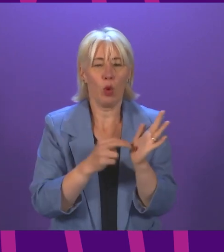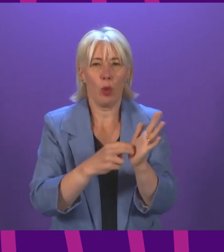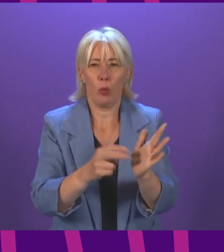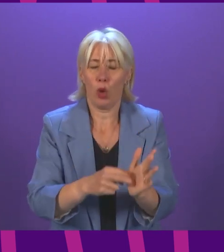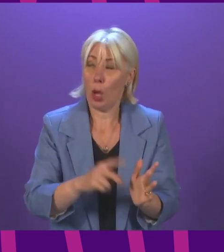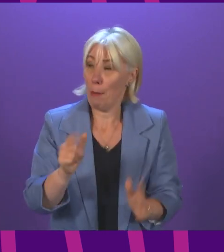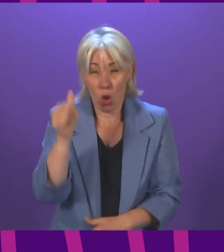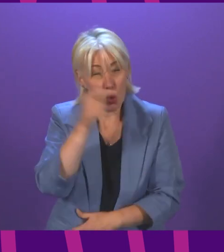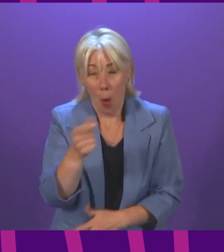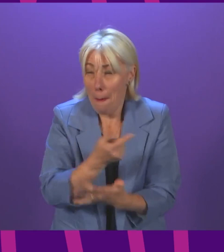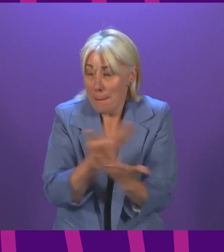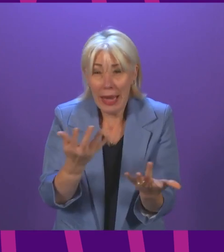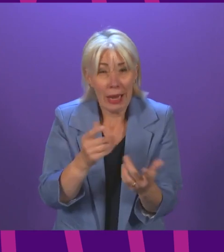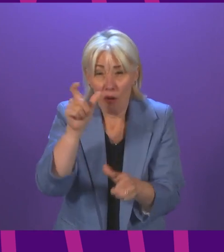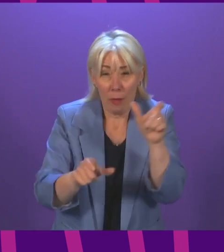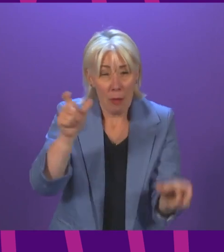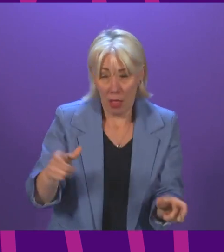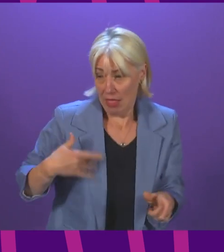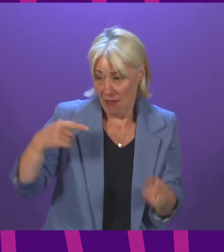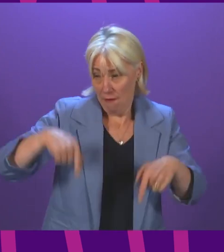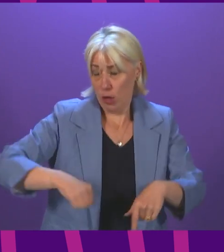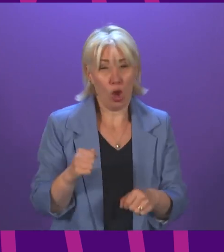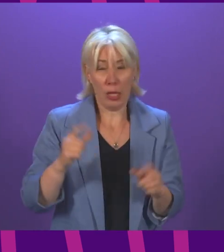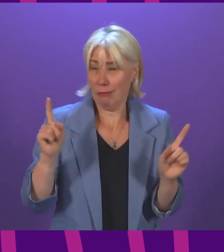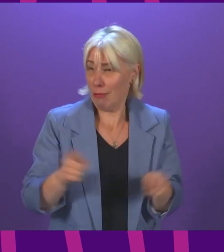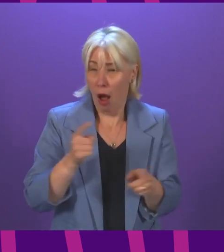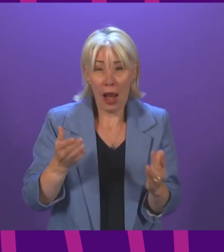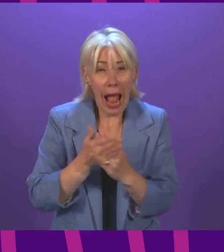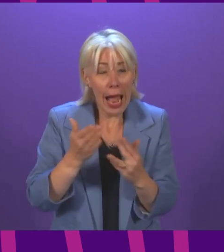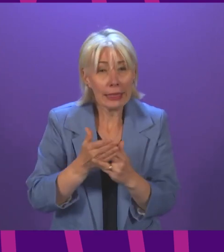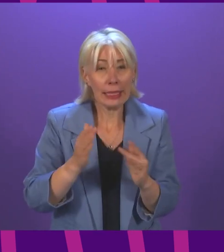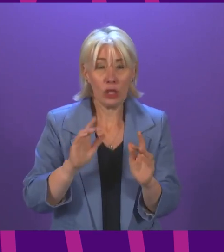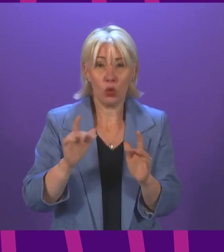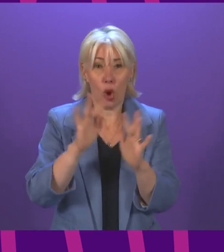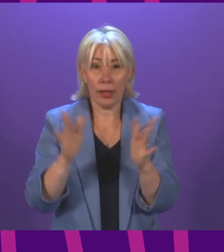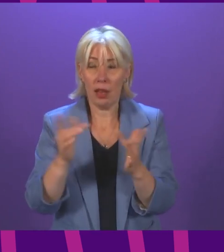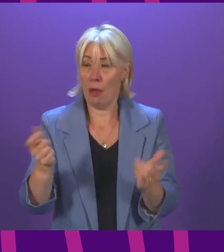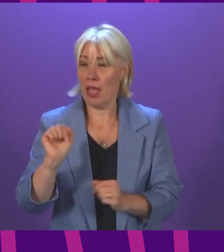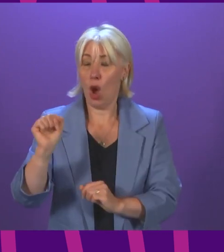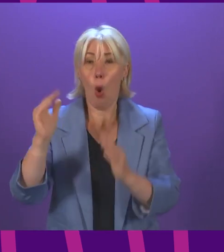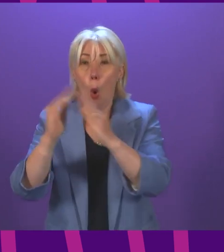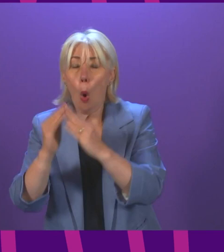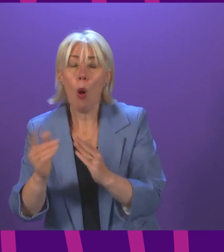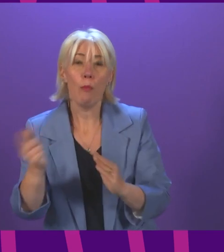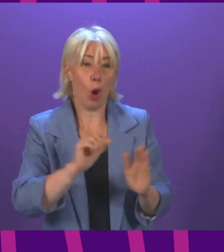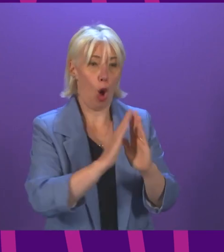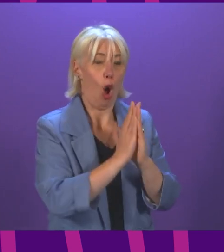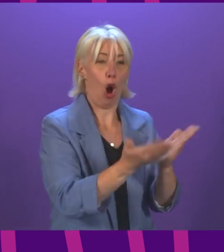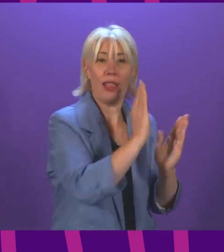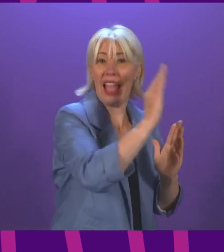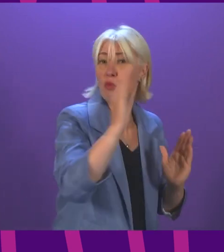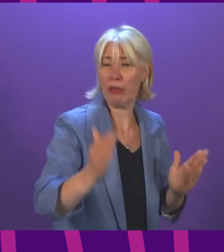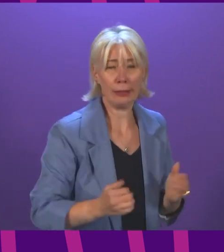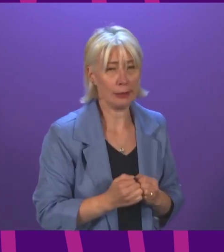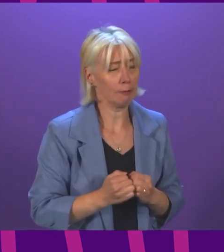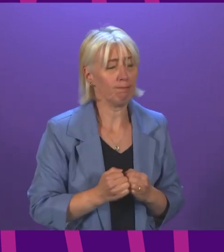many of our constituents still are unable to gain access either at home or at their local libraries. This is